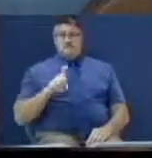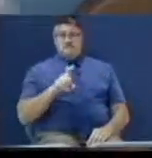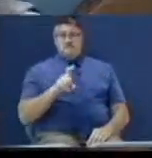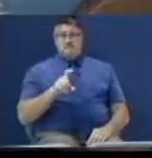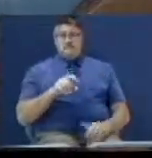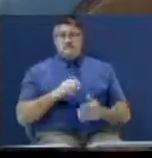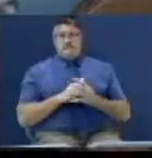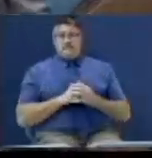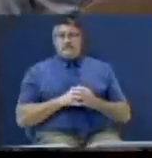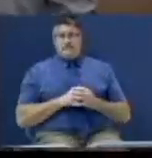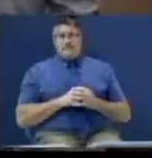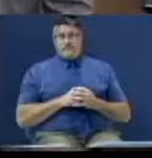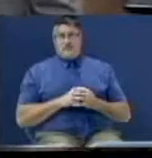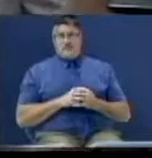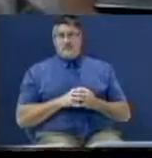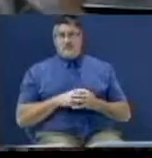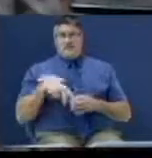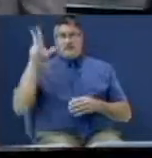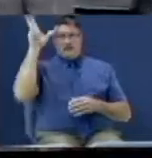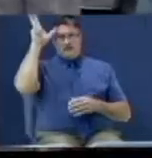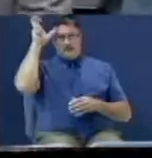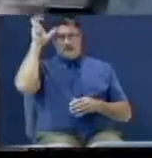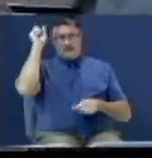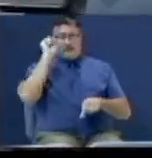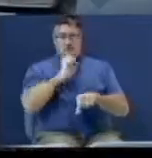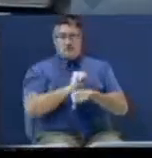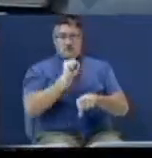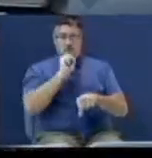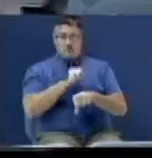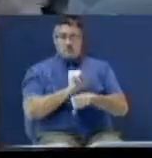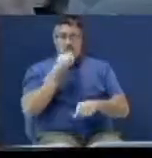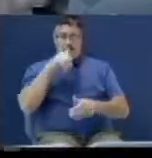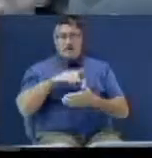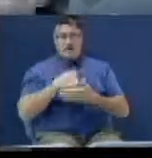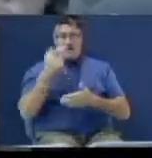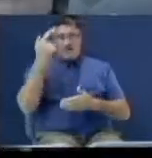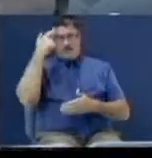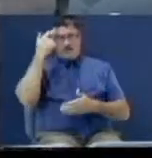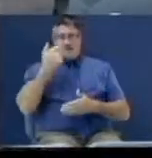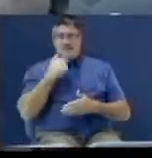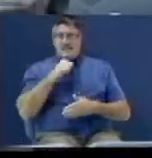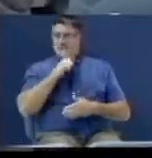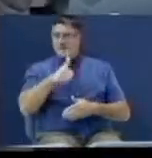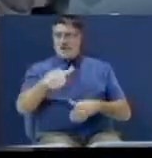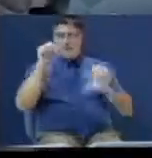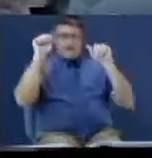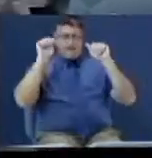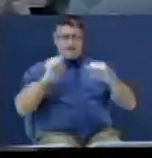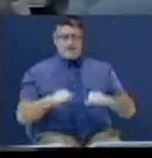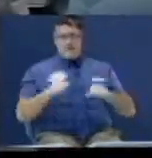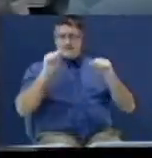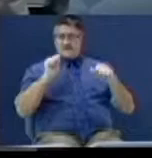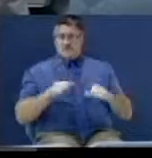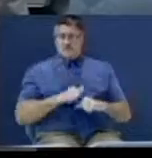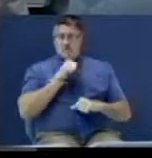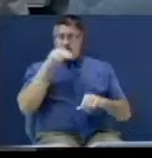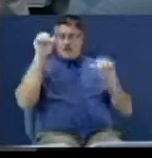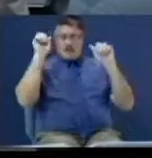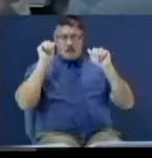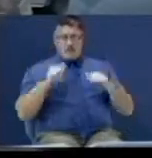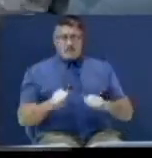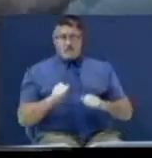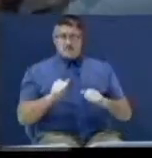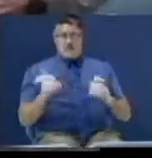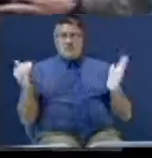Satan, right here in our minds, that is impossible. And we contradict everything God ever